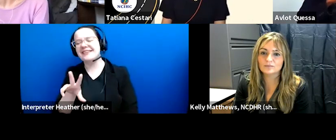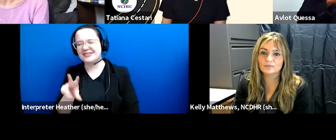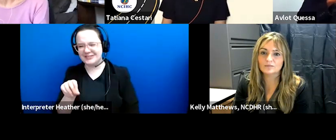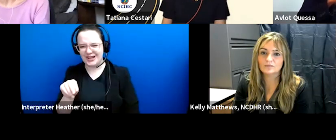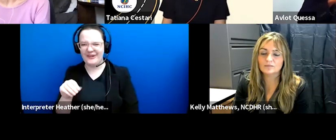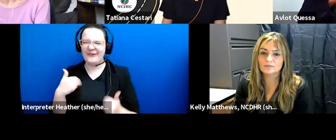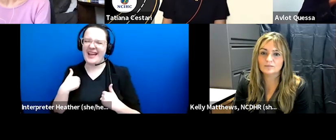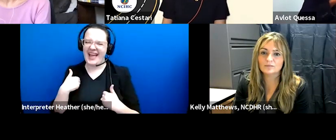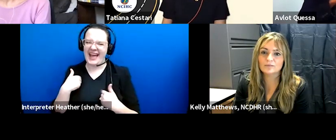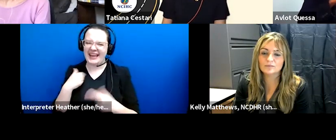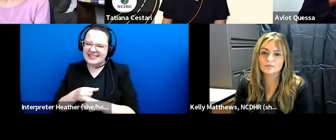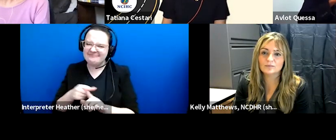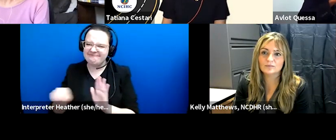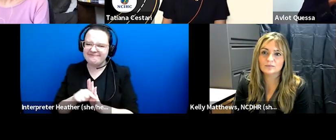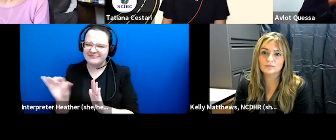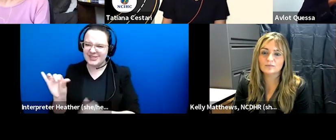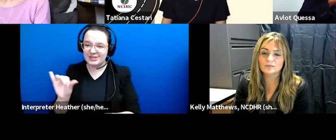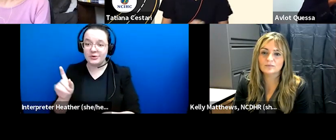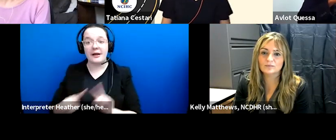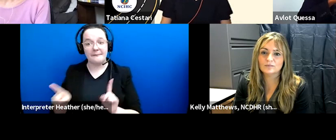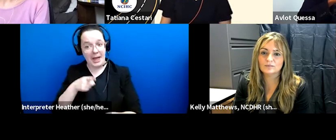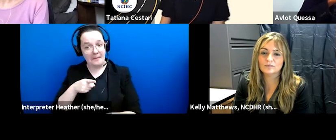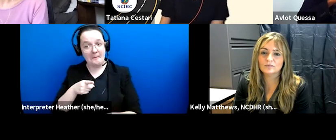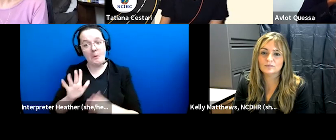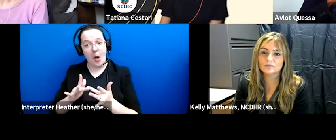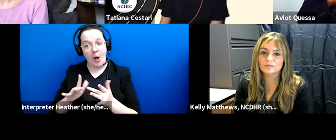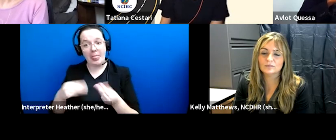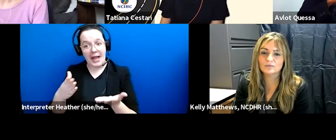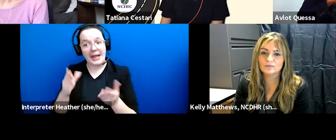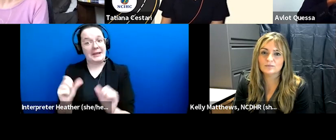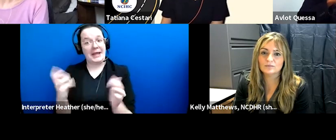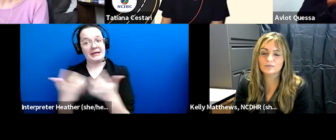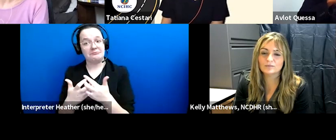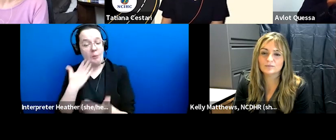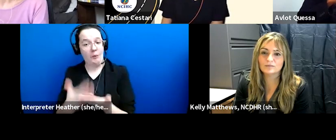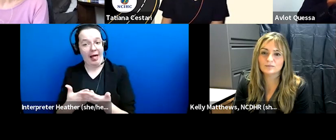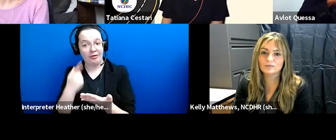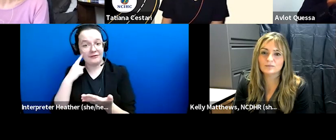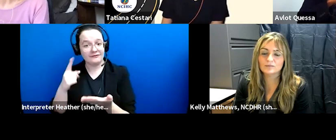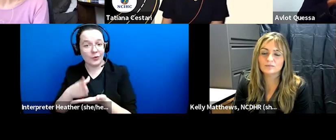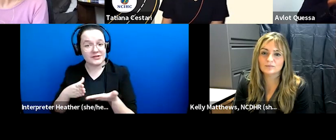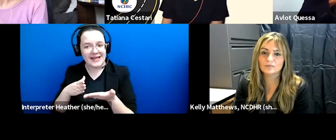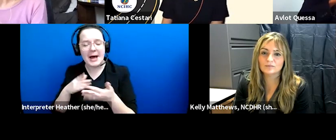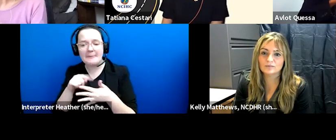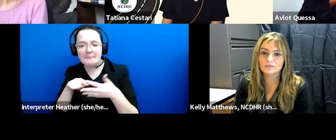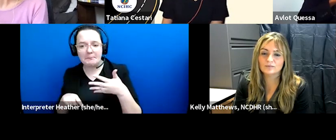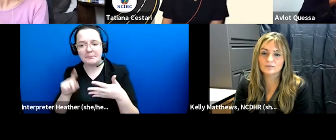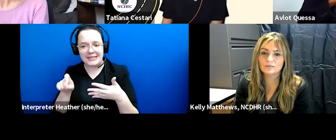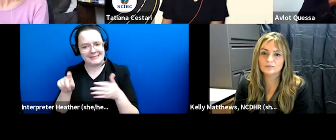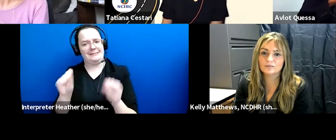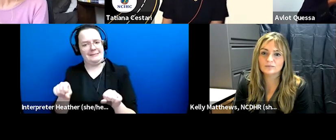costs but it can work really really well for certain um certain needs